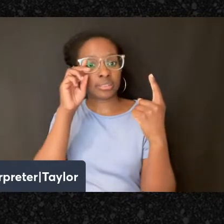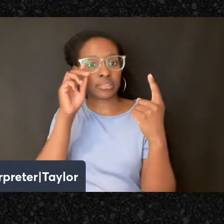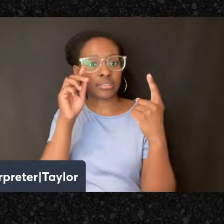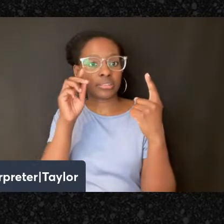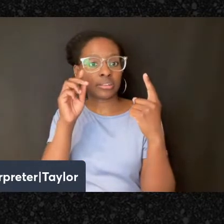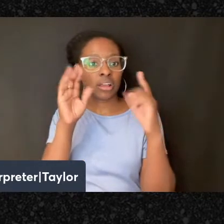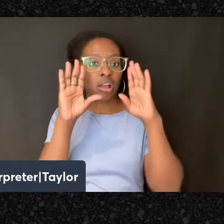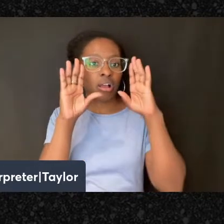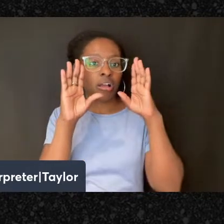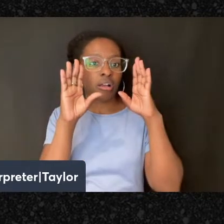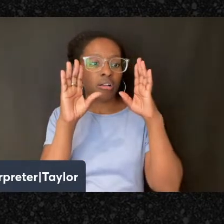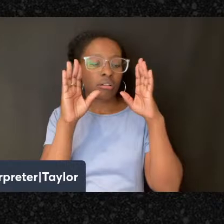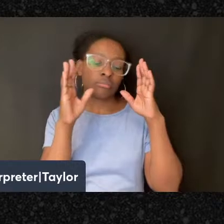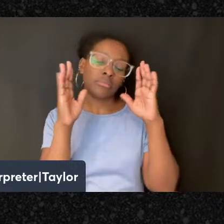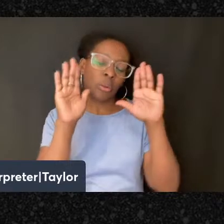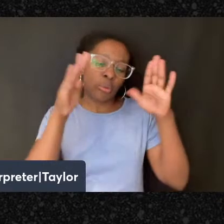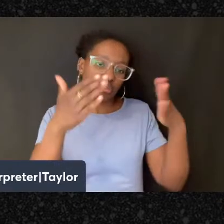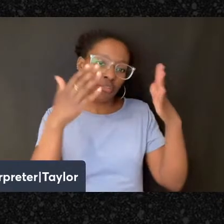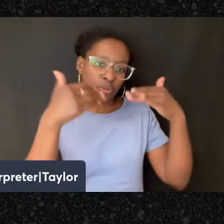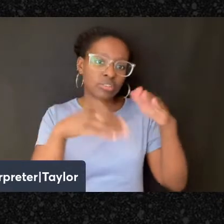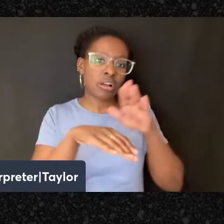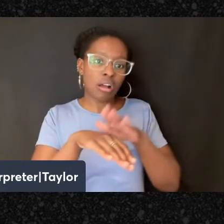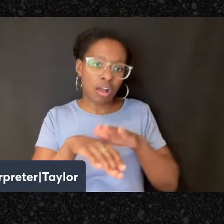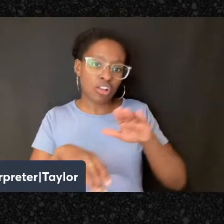Jewish anarchists.